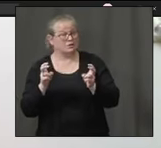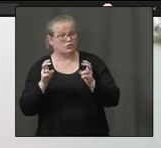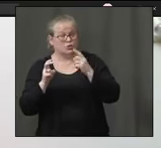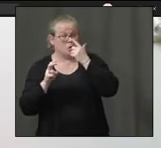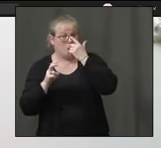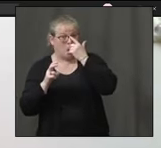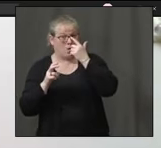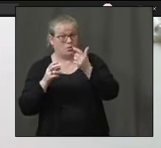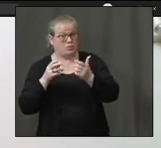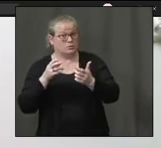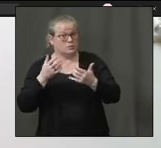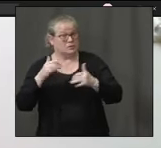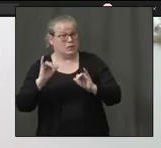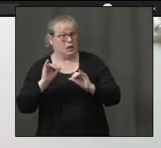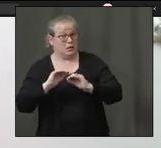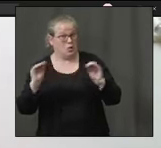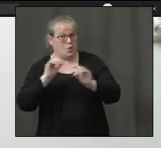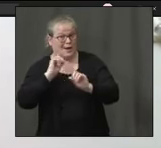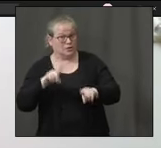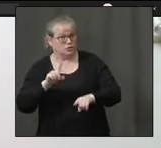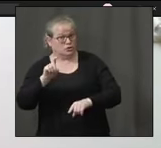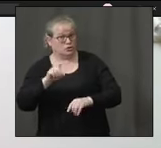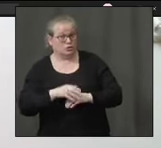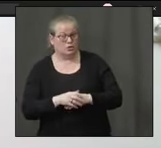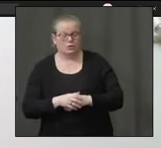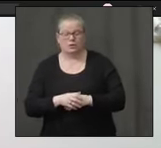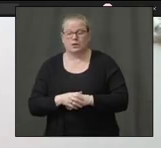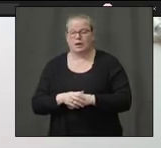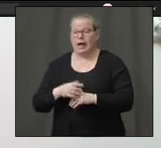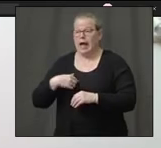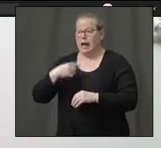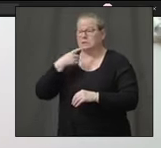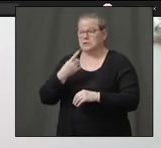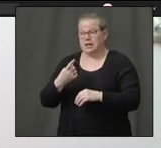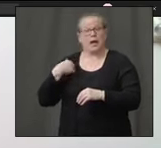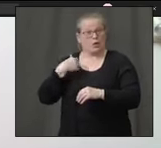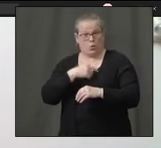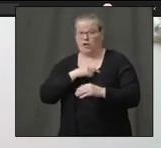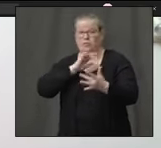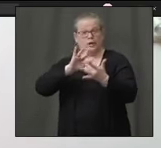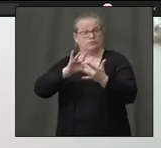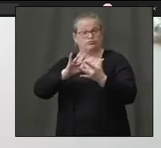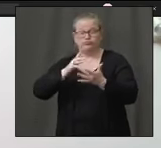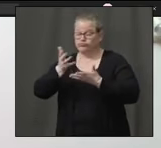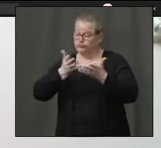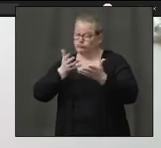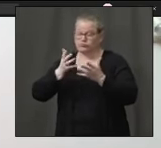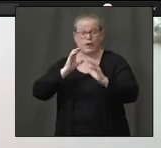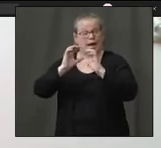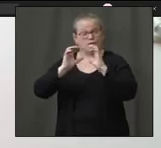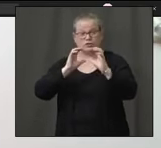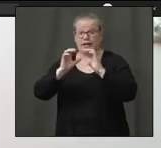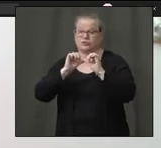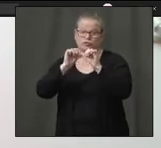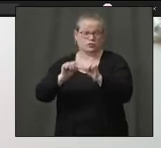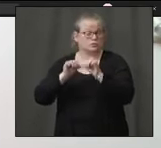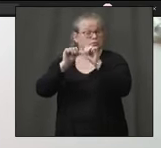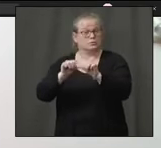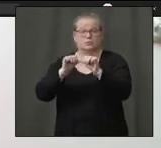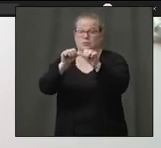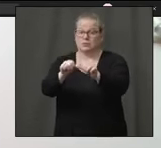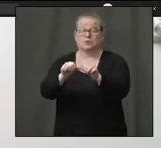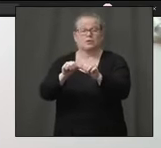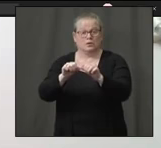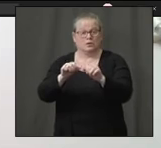situation, right? I would say the conversations have been ongoing with the Office of Policy and Management as we look towards